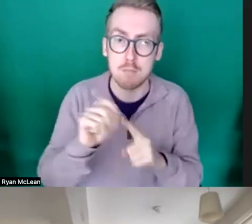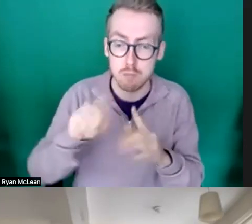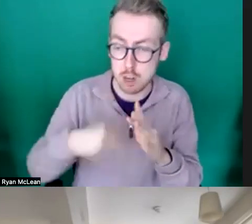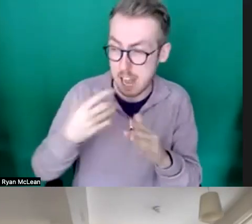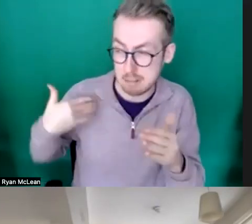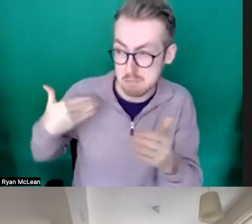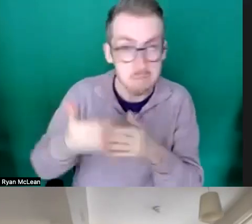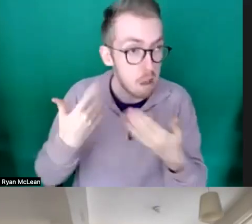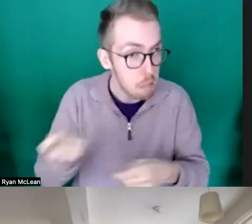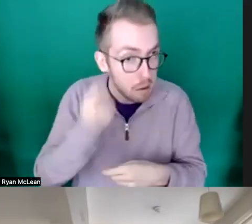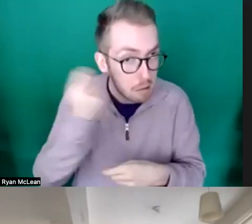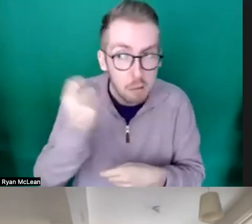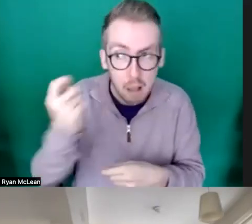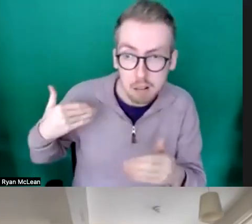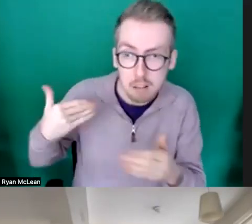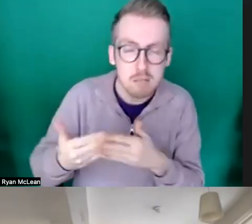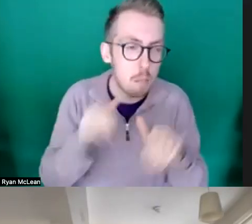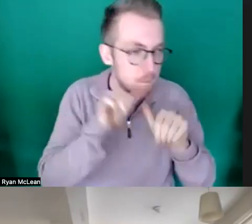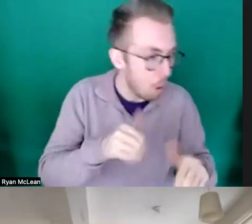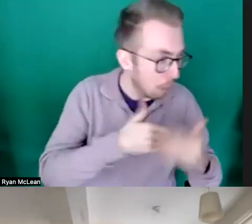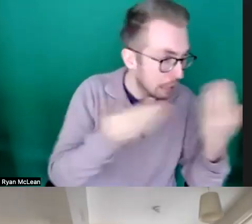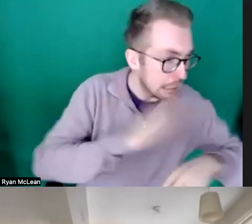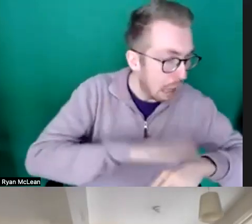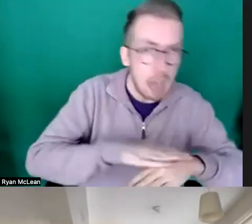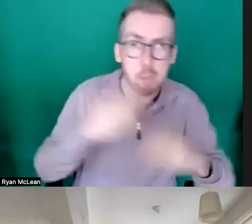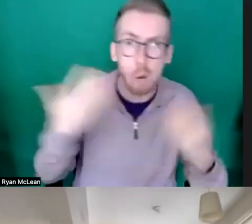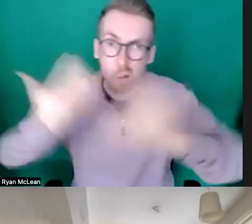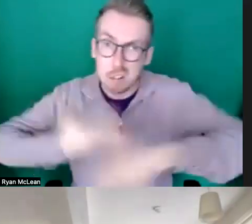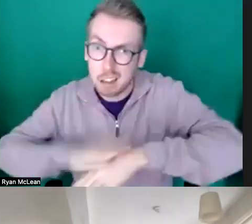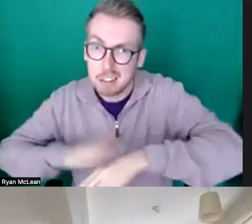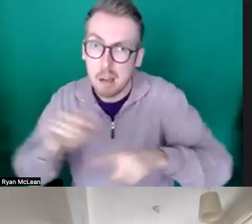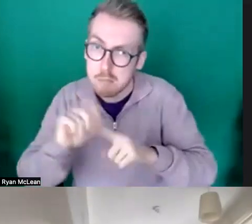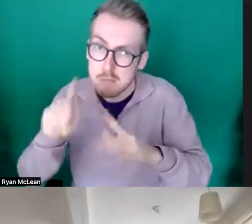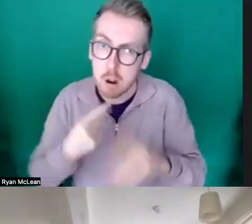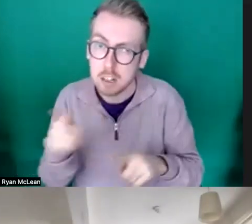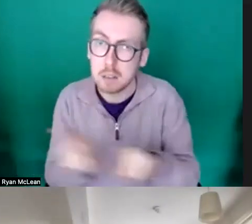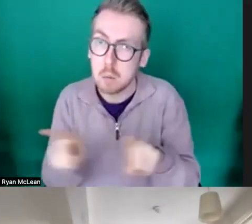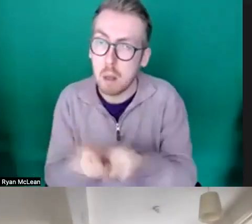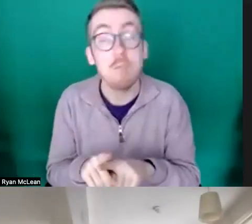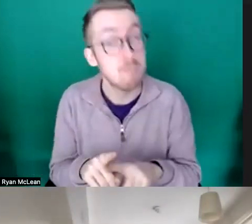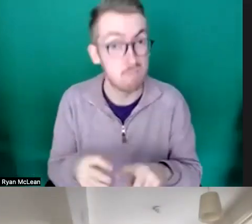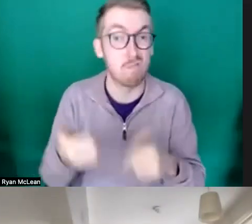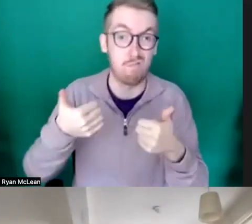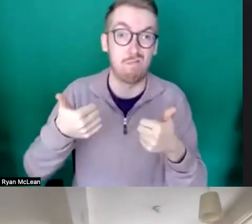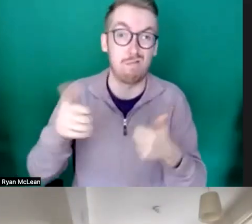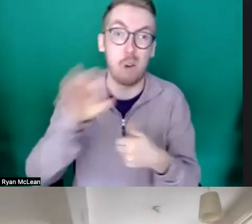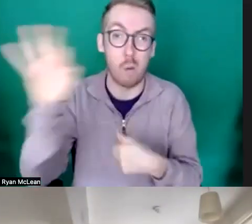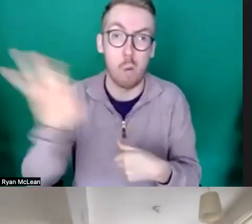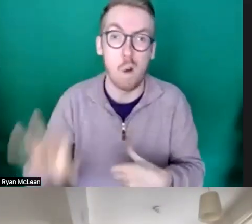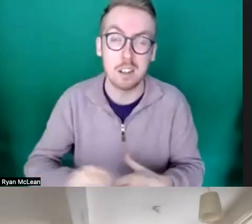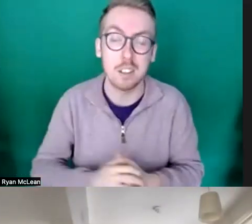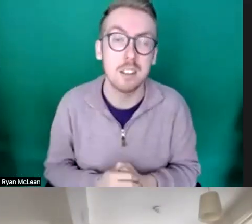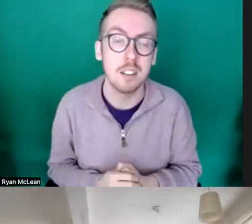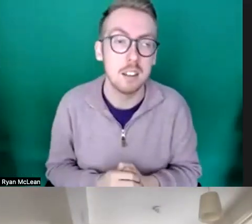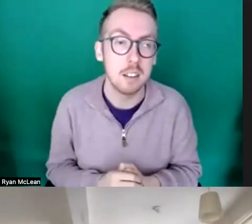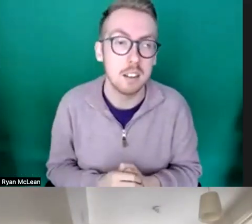daytime shows versus nighttime um so yeah i think that's a very good question i think what you're referring to there and